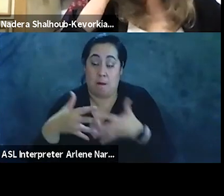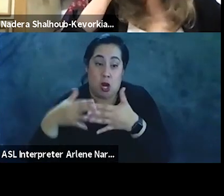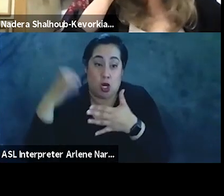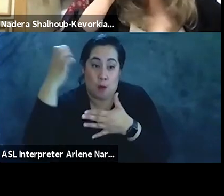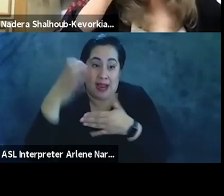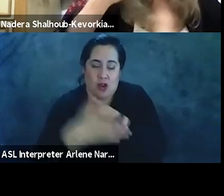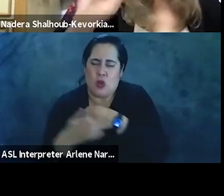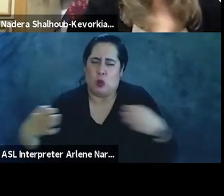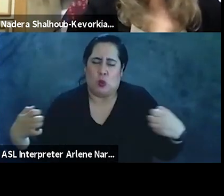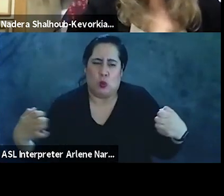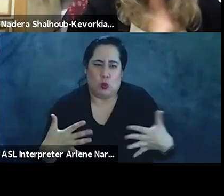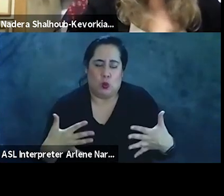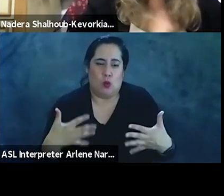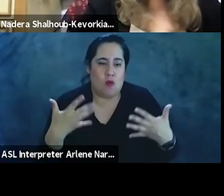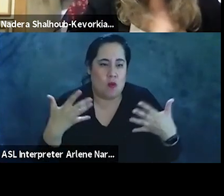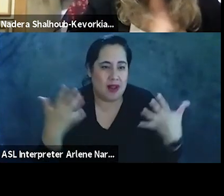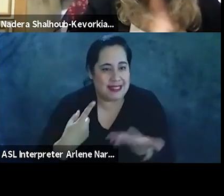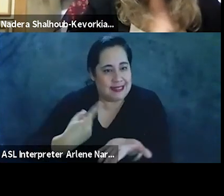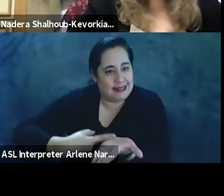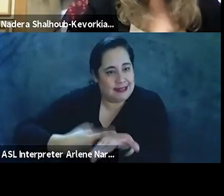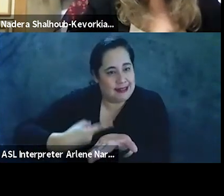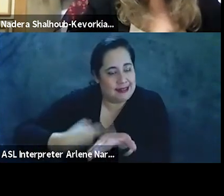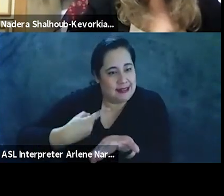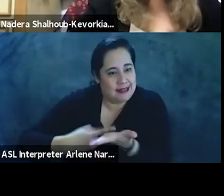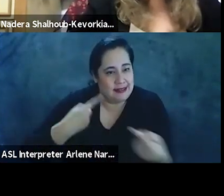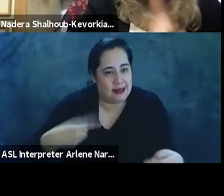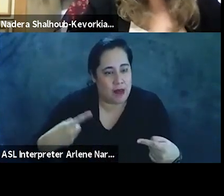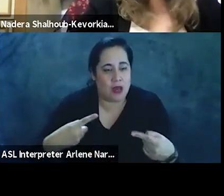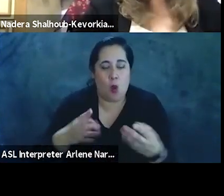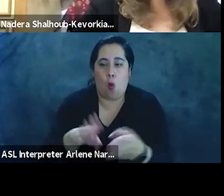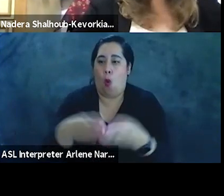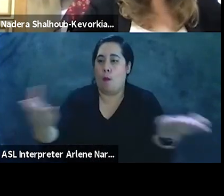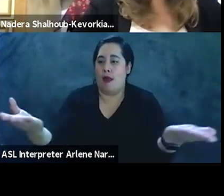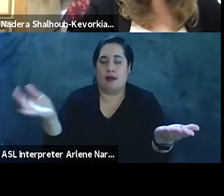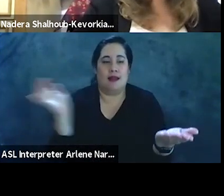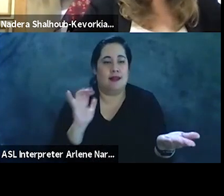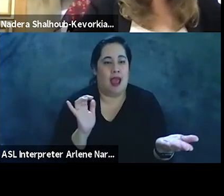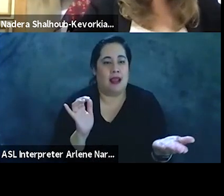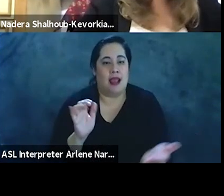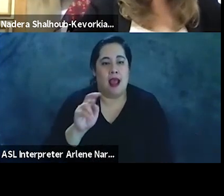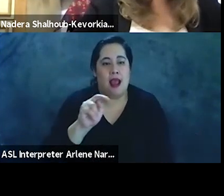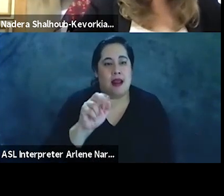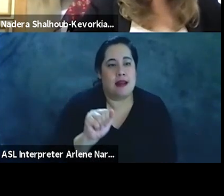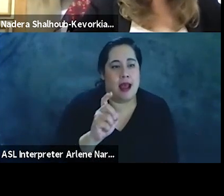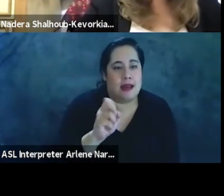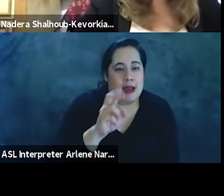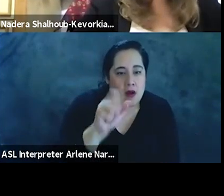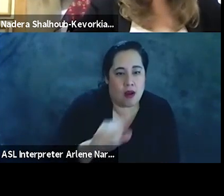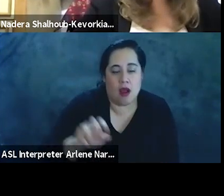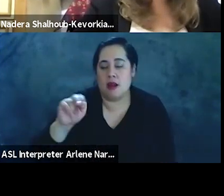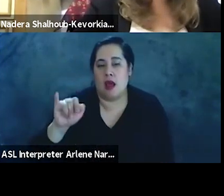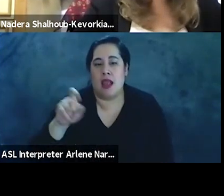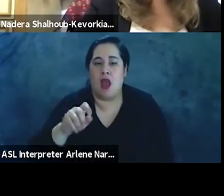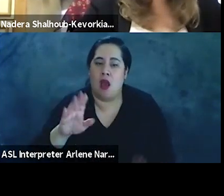context, they are terrified of a debate being waged on open terms, like the ones that Nadia and Nadia are both, are both drawing our